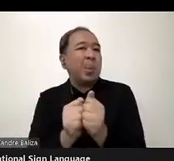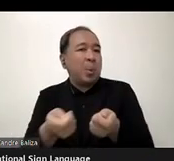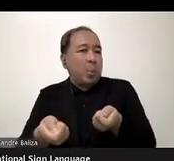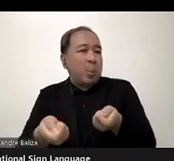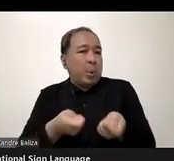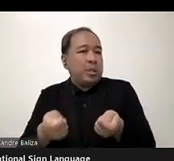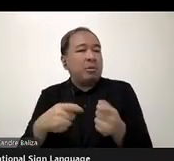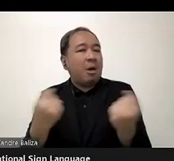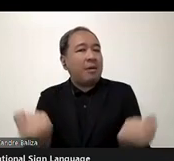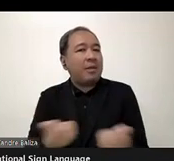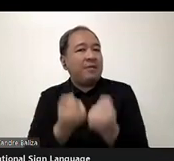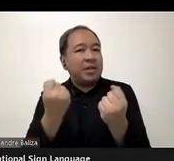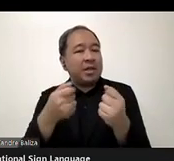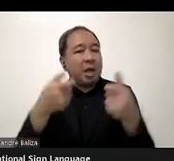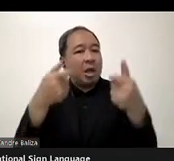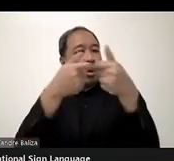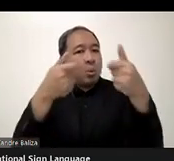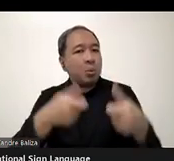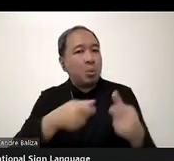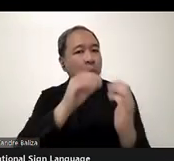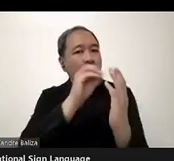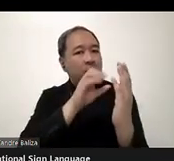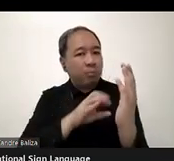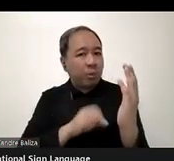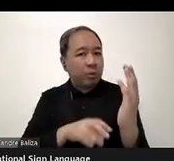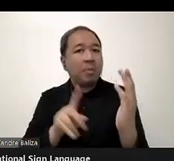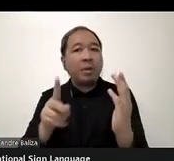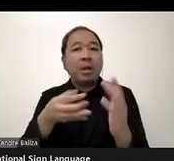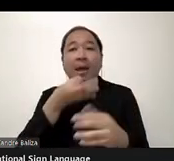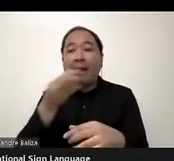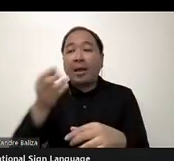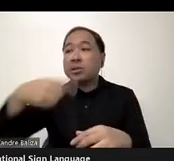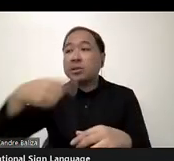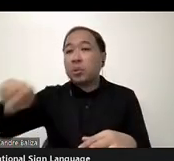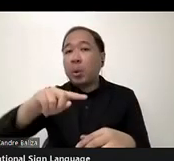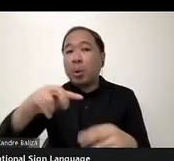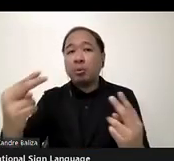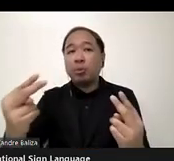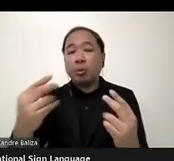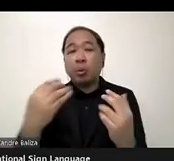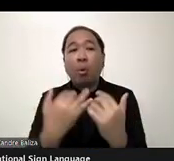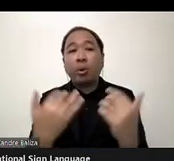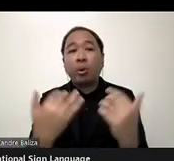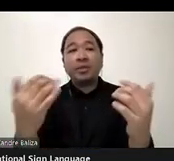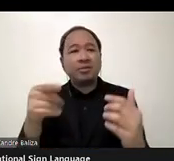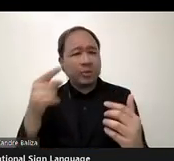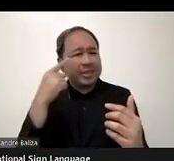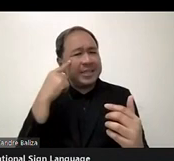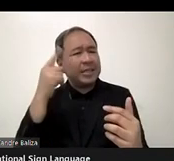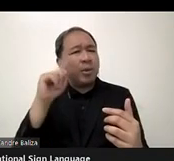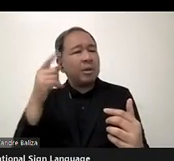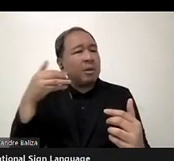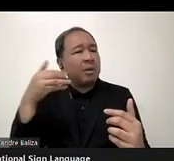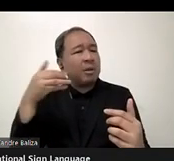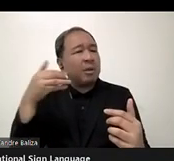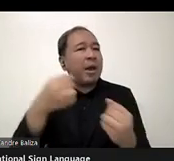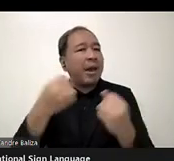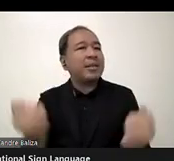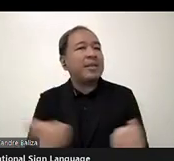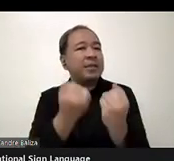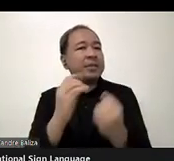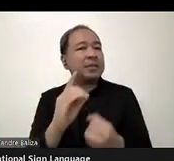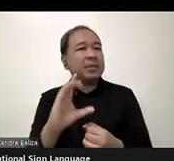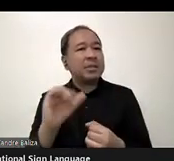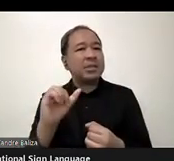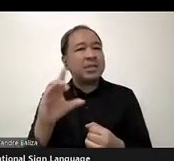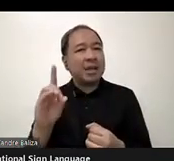activities that DCAD can undertake. Because right after next, the question for you is going to be that what